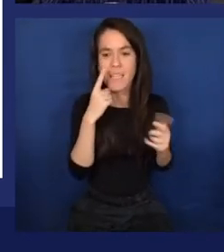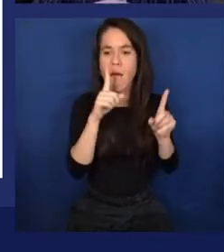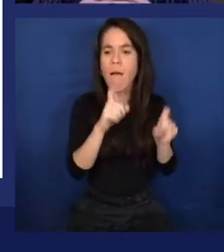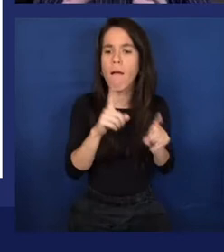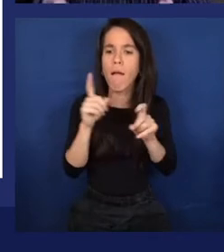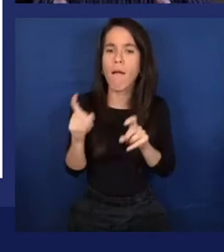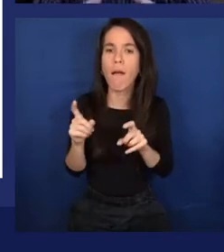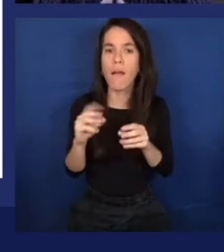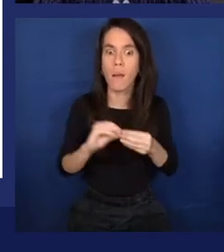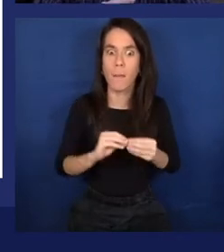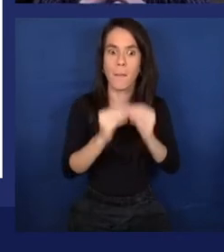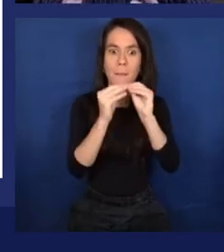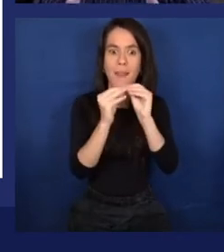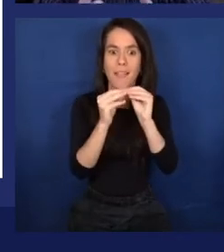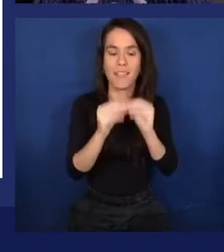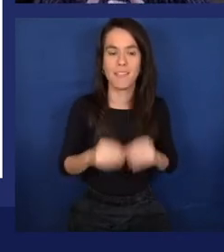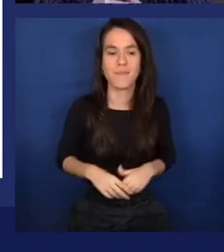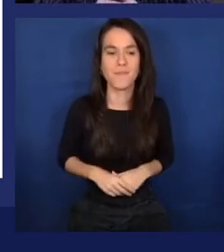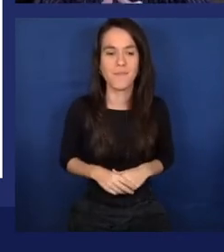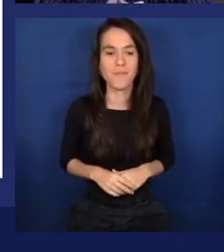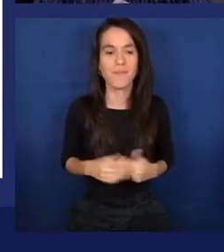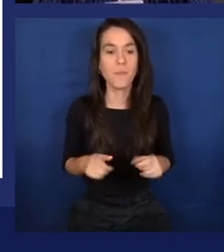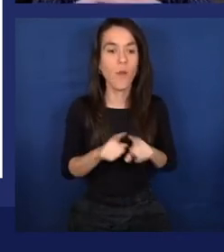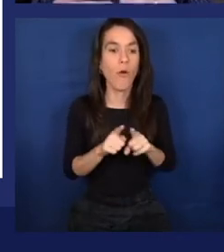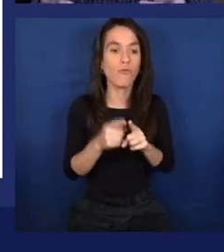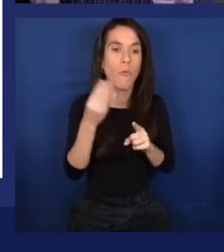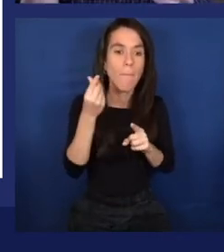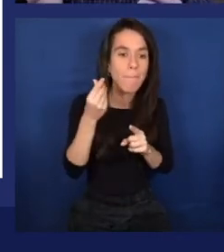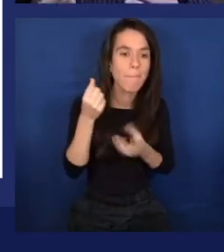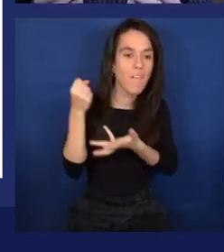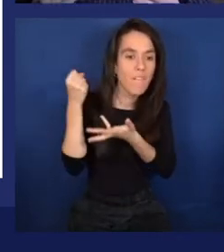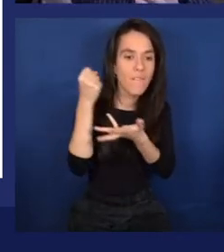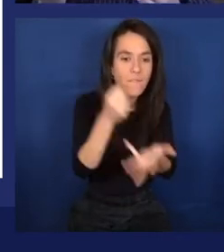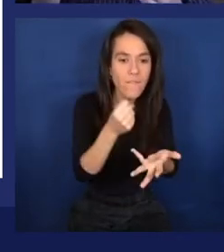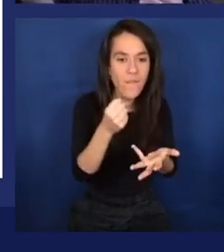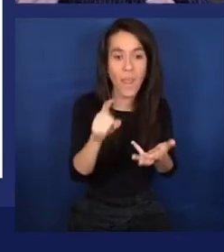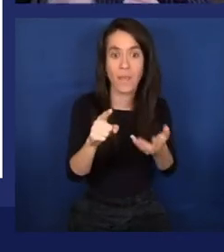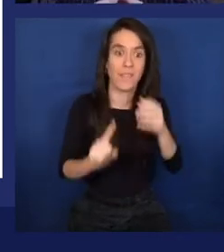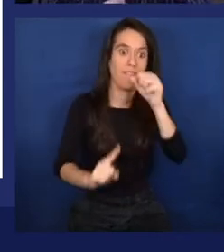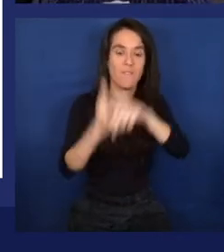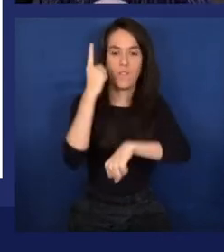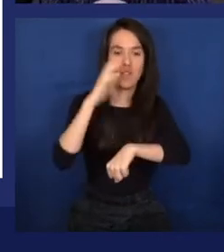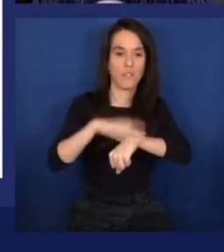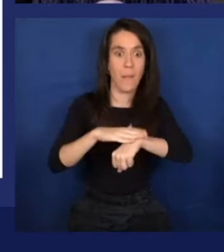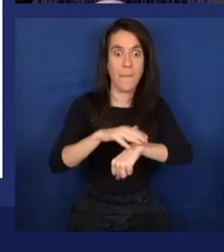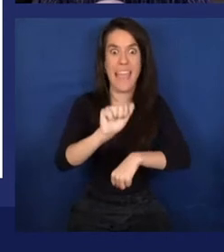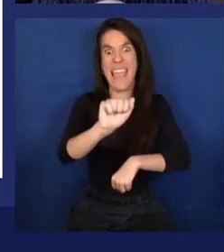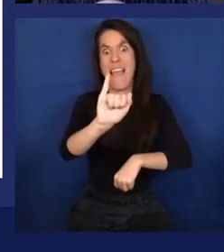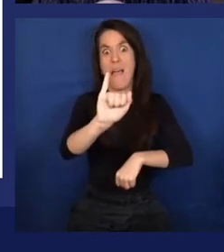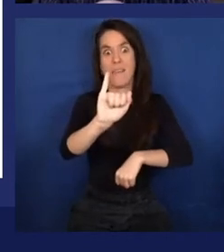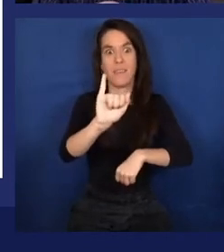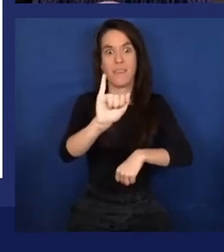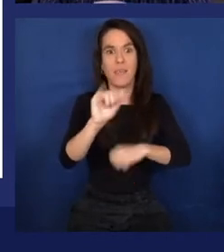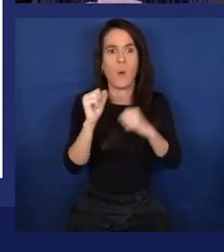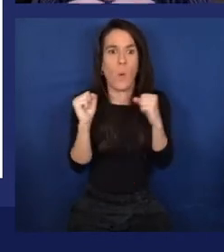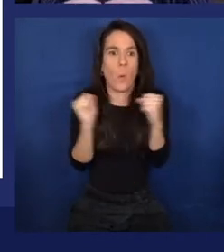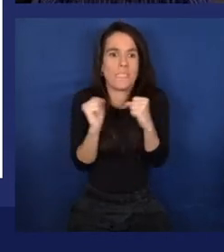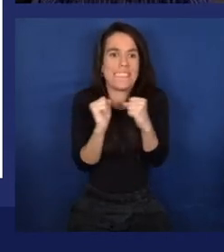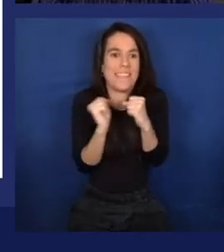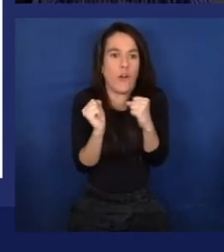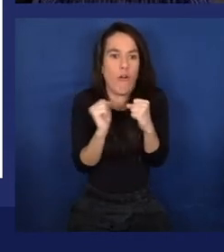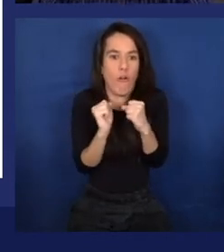build them. And so a lot of military funding and general funding dried up. And this is the first time we hear this phrase, AI winter. So the